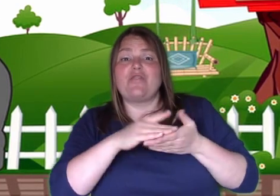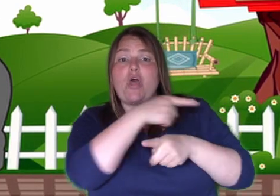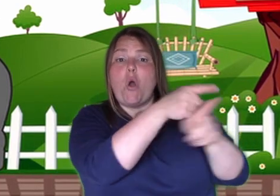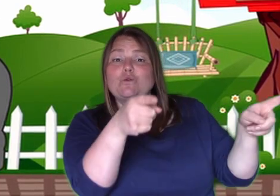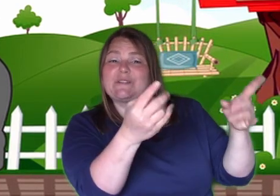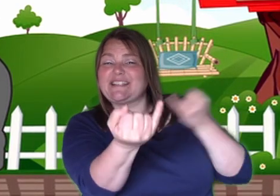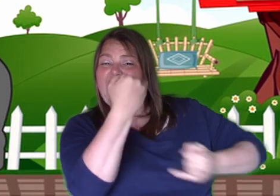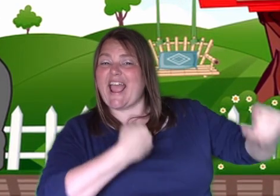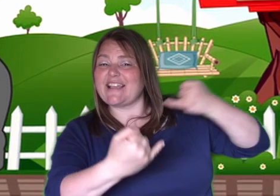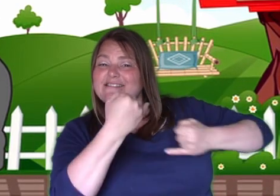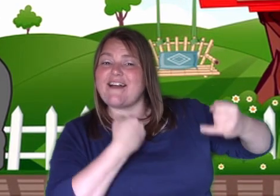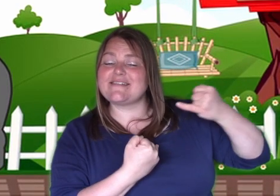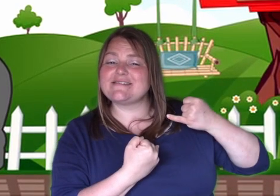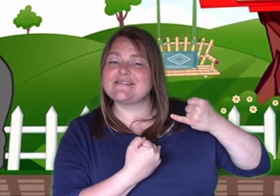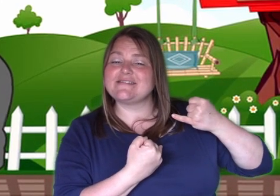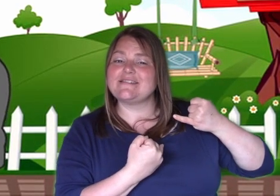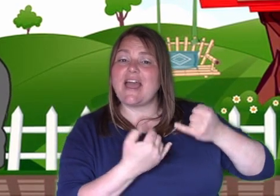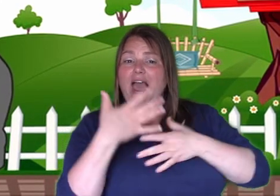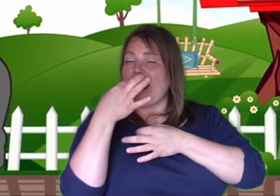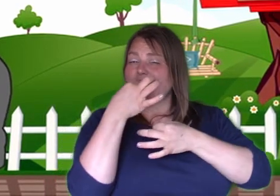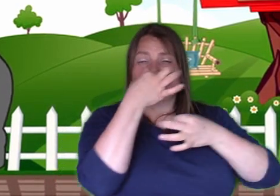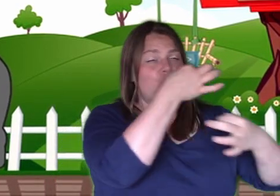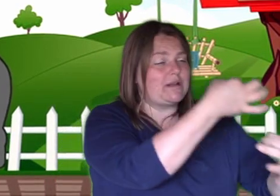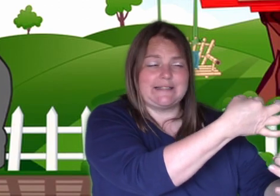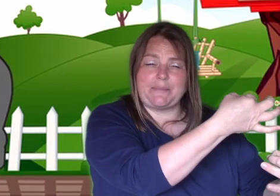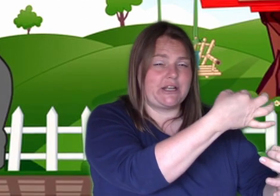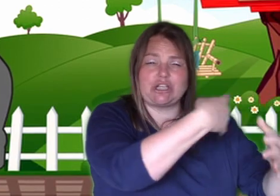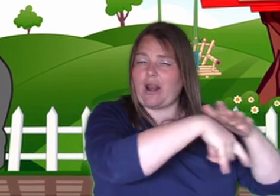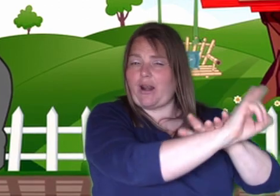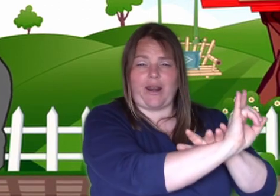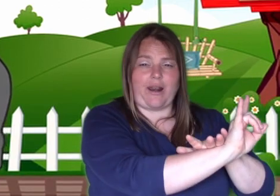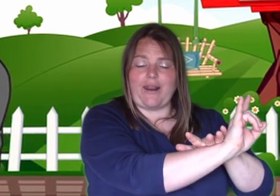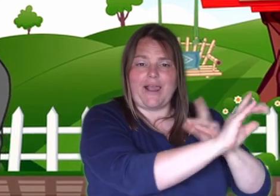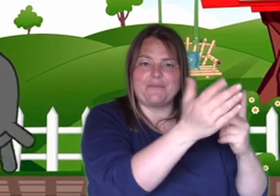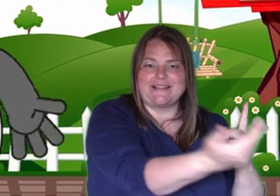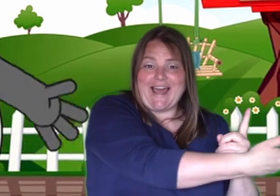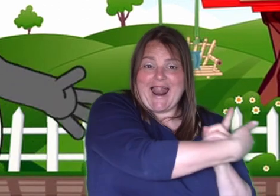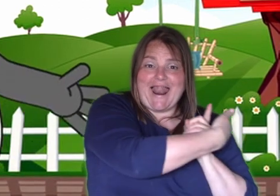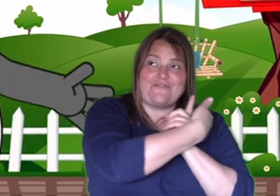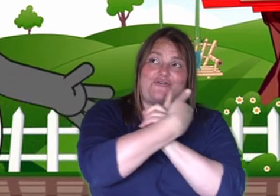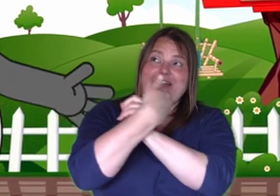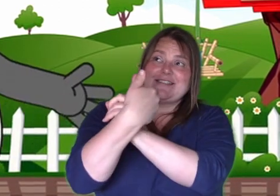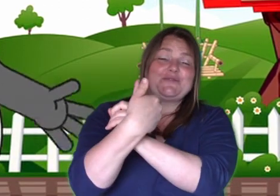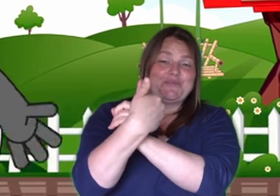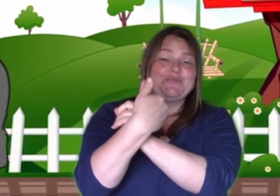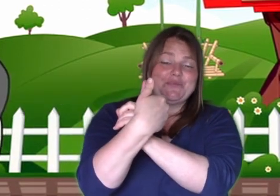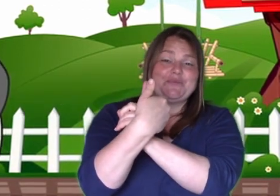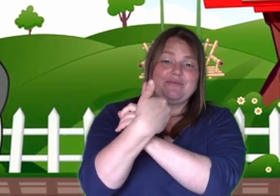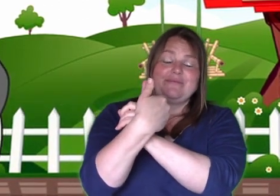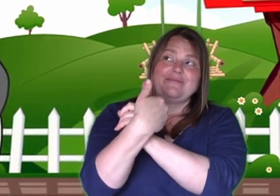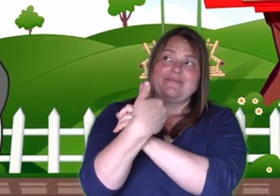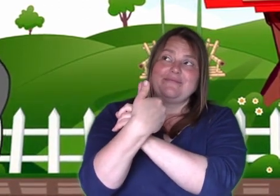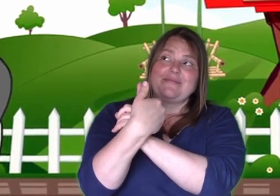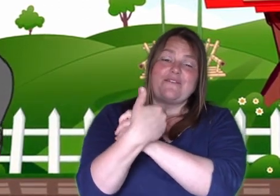against us. Lead us not into temptation, but deliver us from evil.